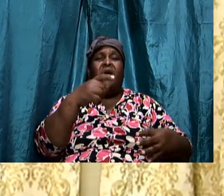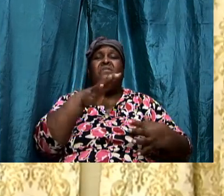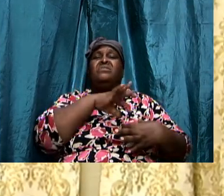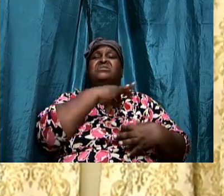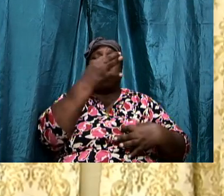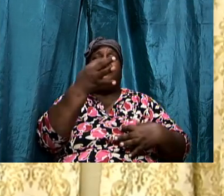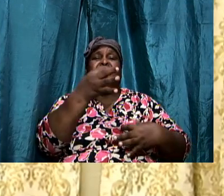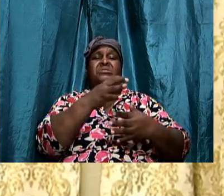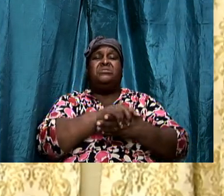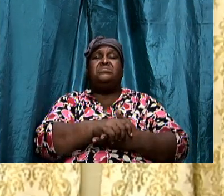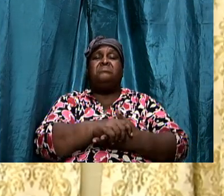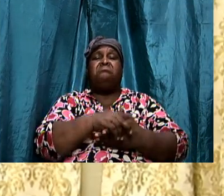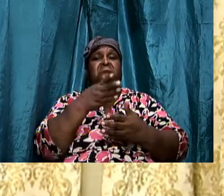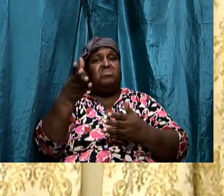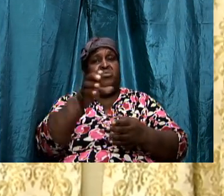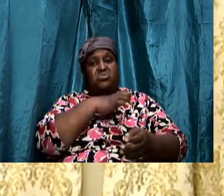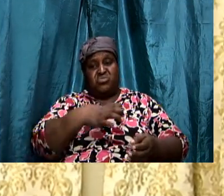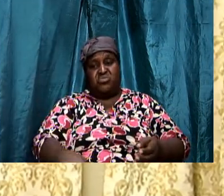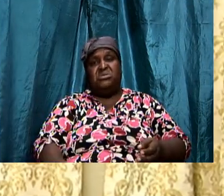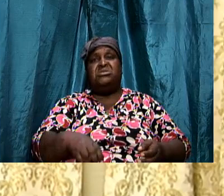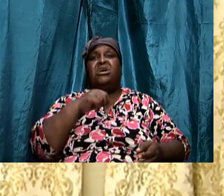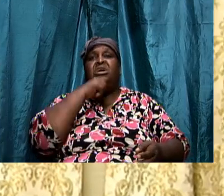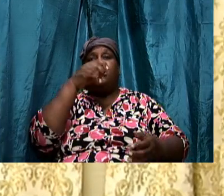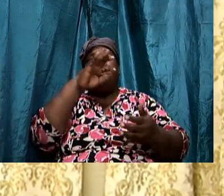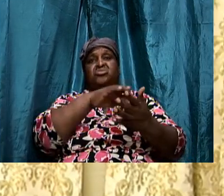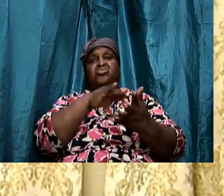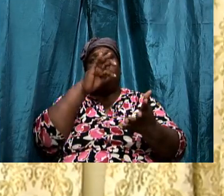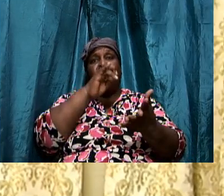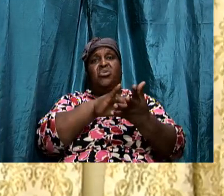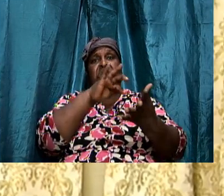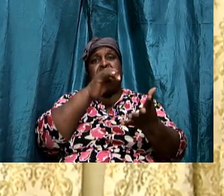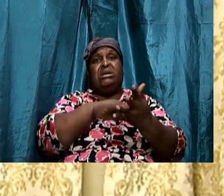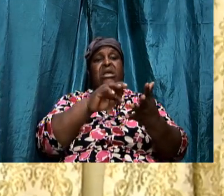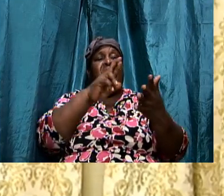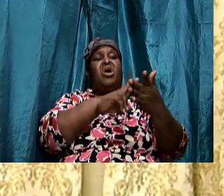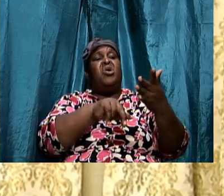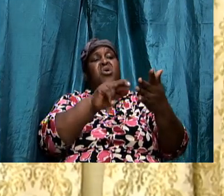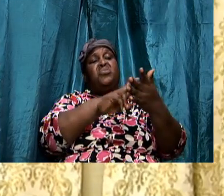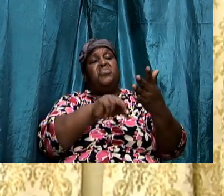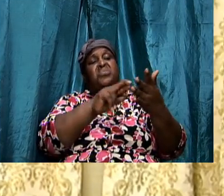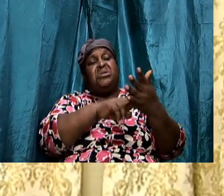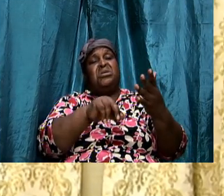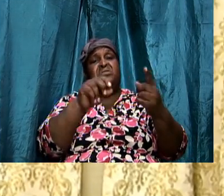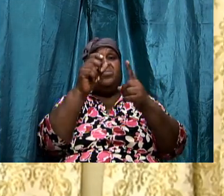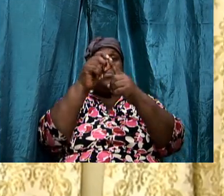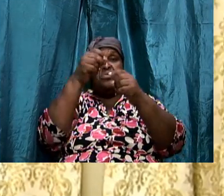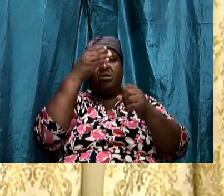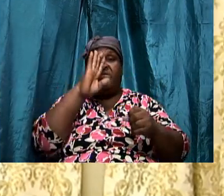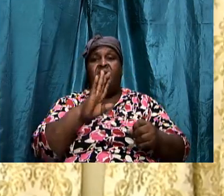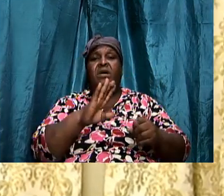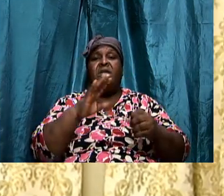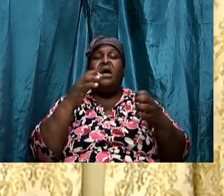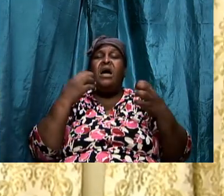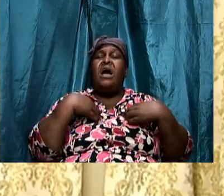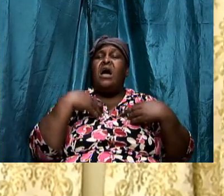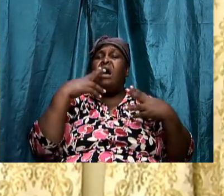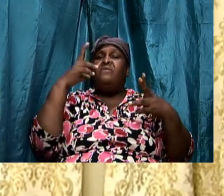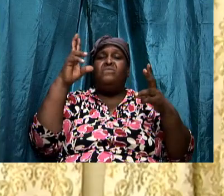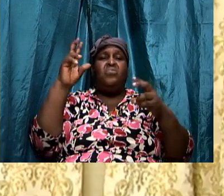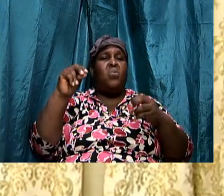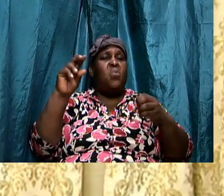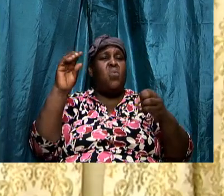living in the world don't have any weapon of offense to attack the enemy.